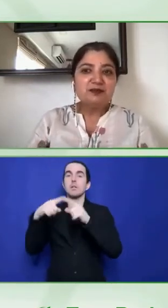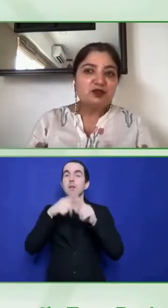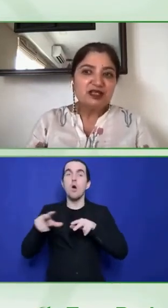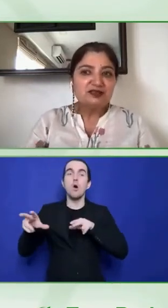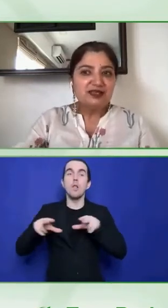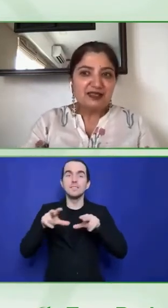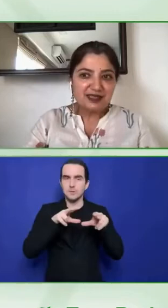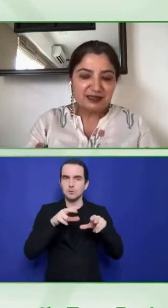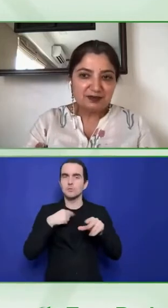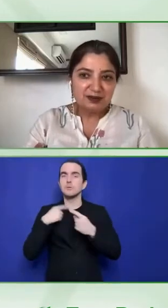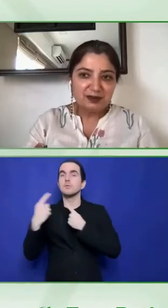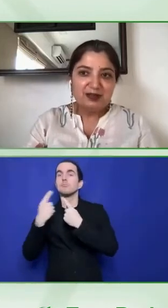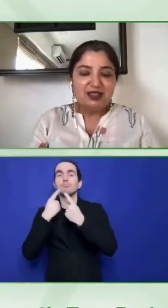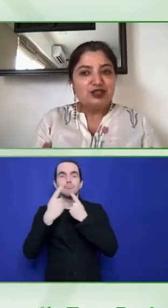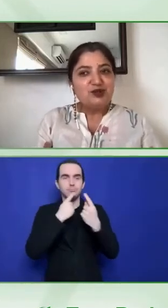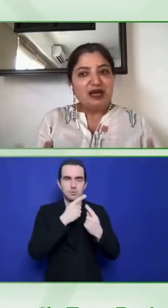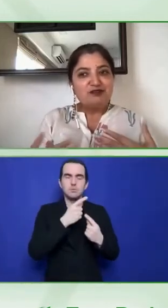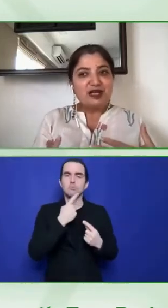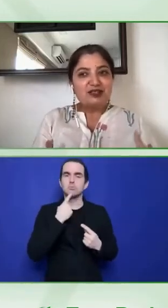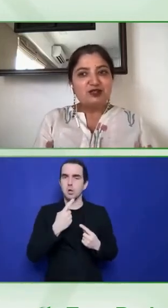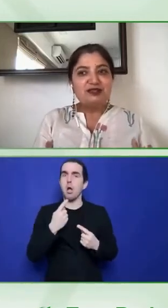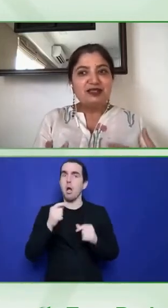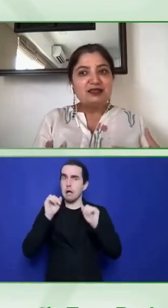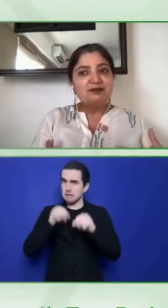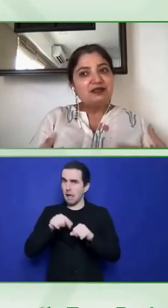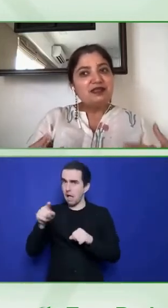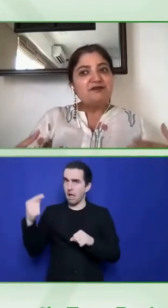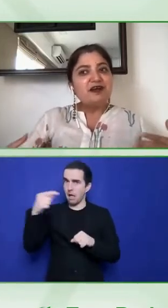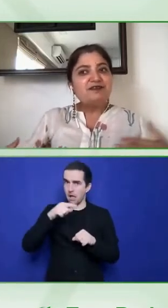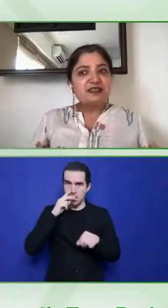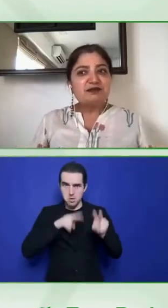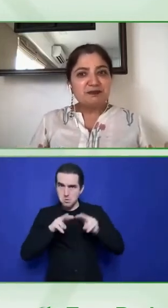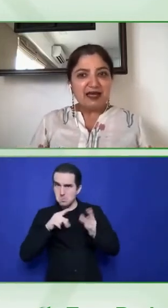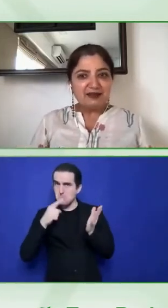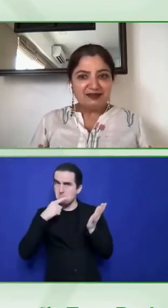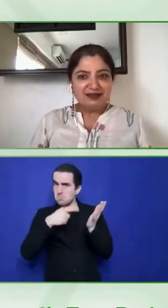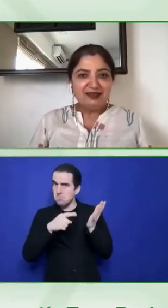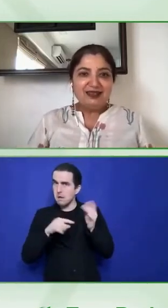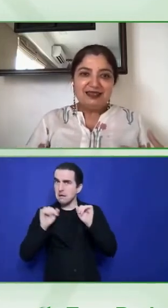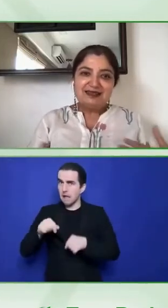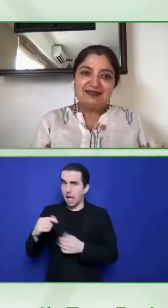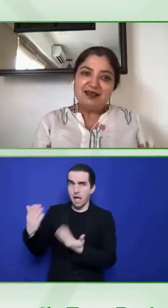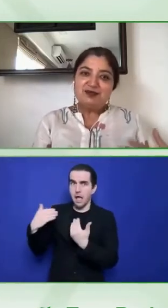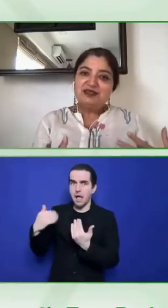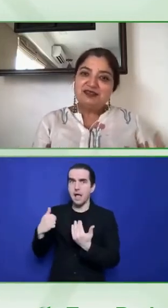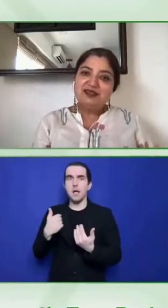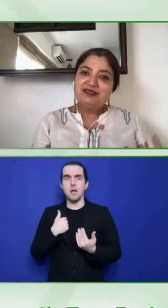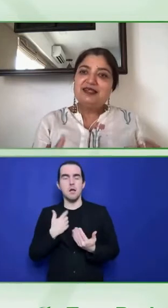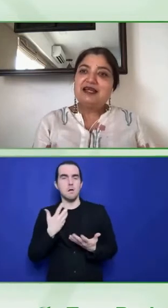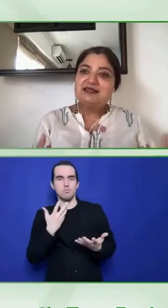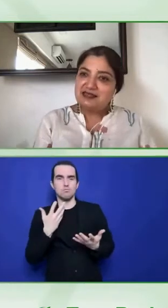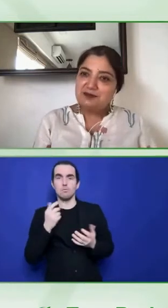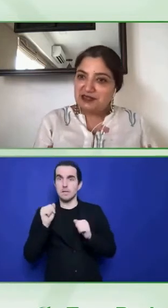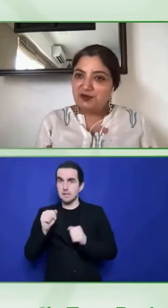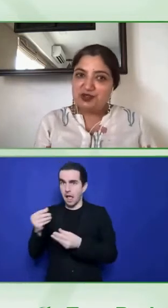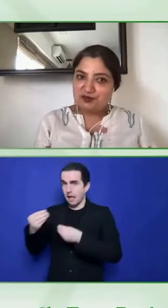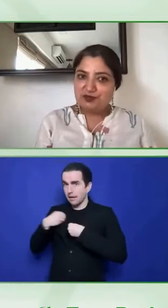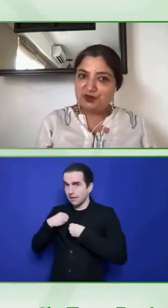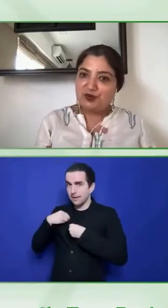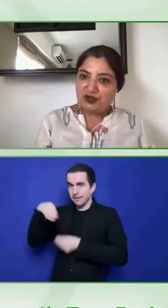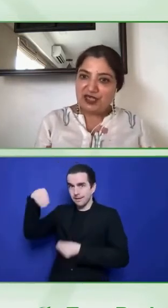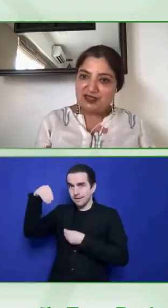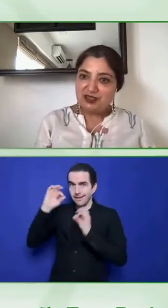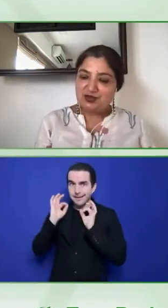document that says our product is accessible? So you have to actually tell them, take five steps back. Let's start with creating an accessibility